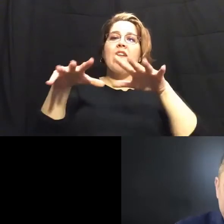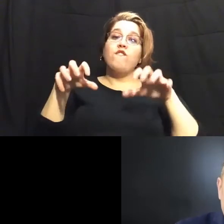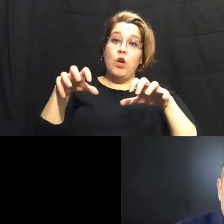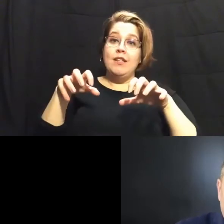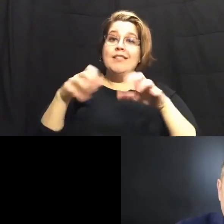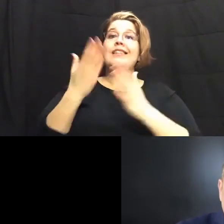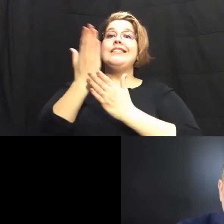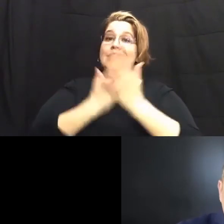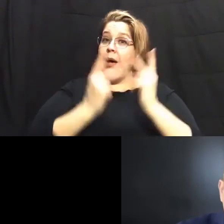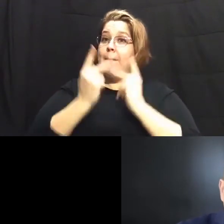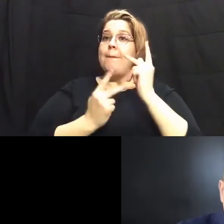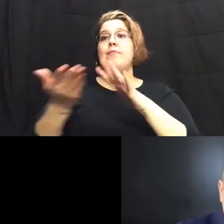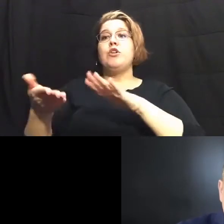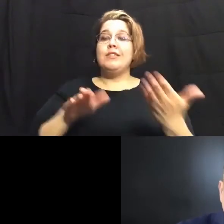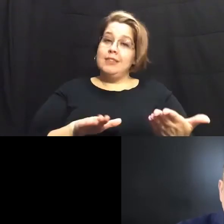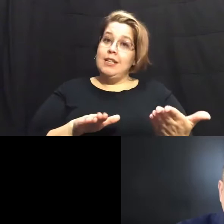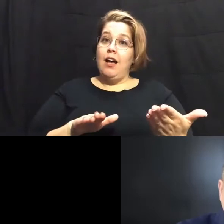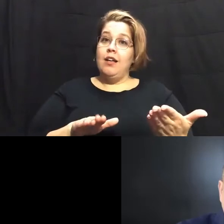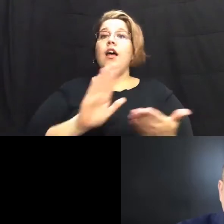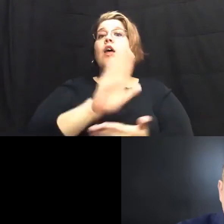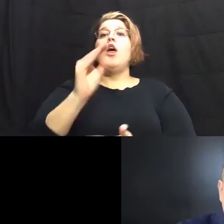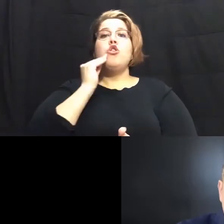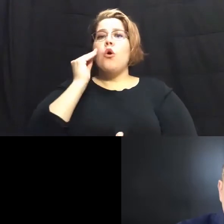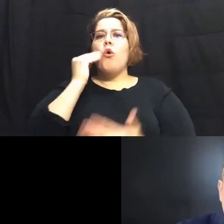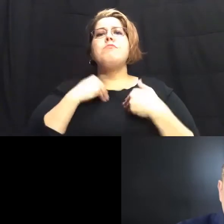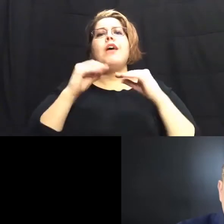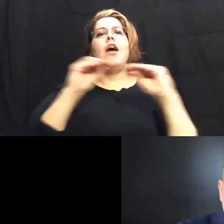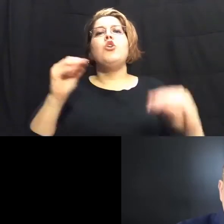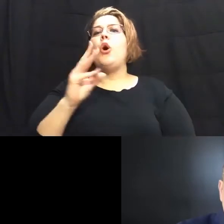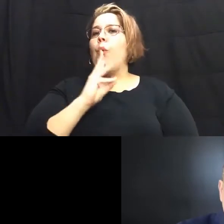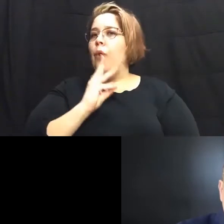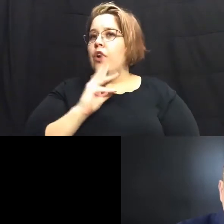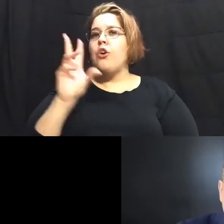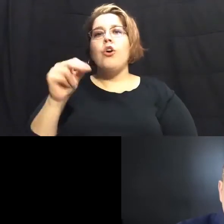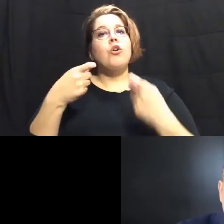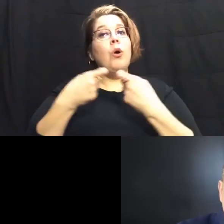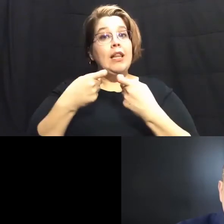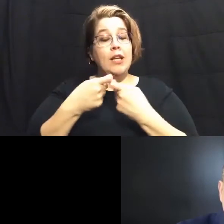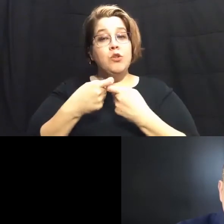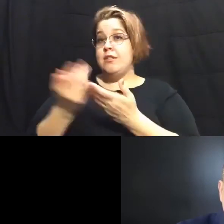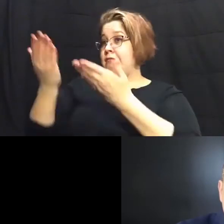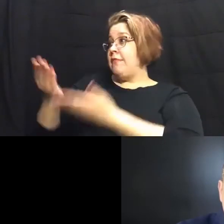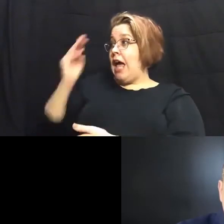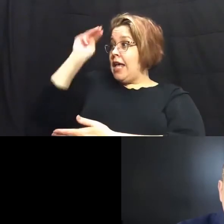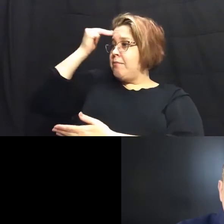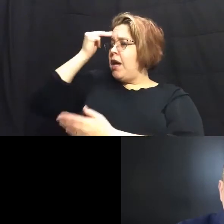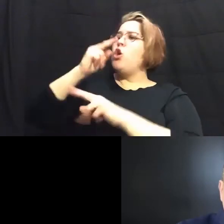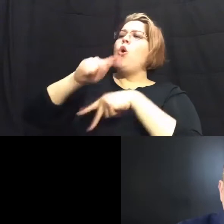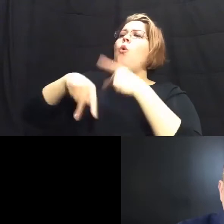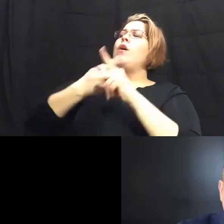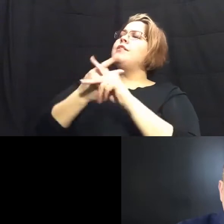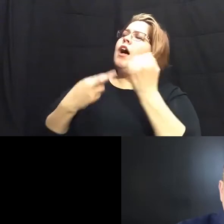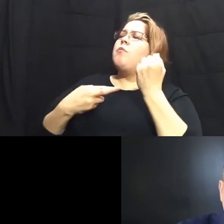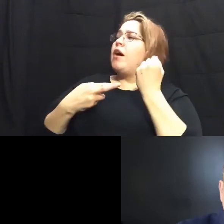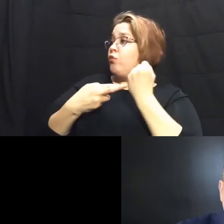died their homes were without water or power as mayor what type of resources